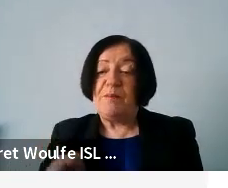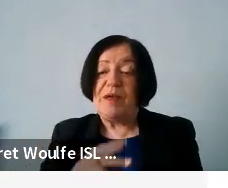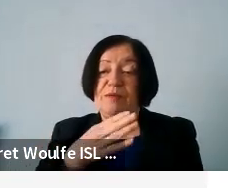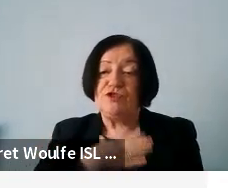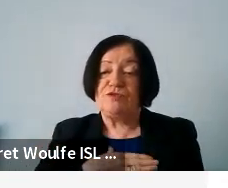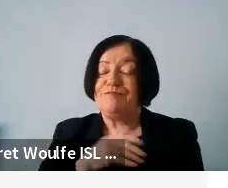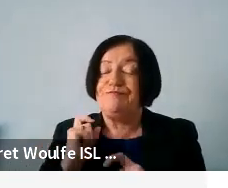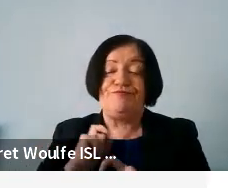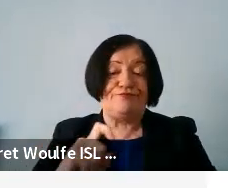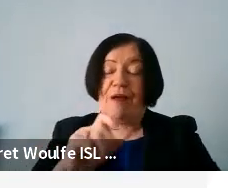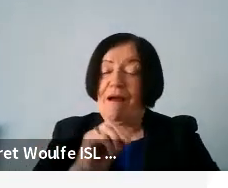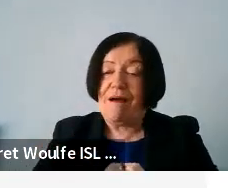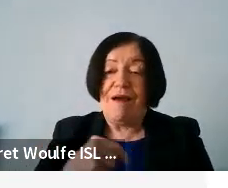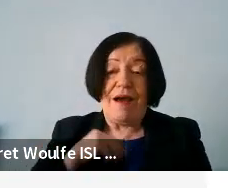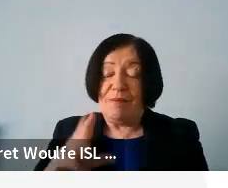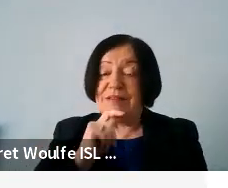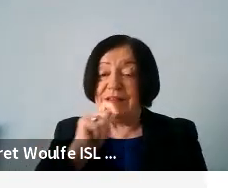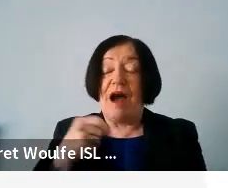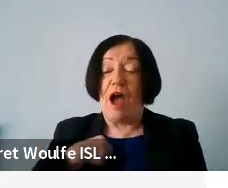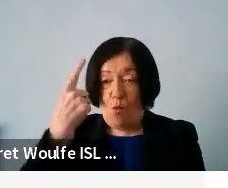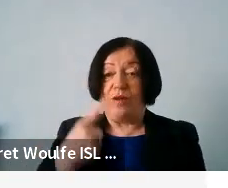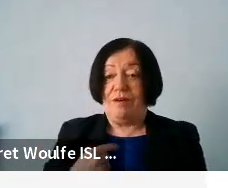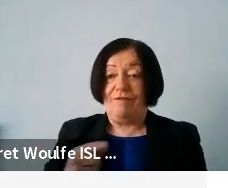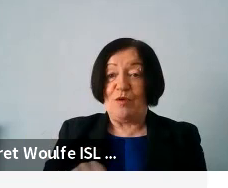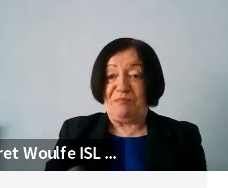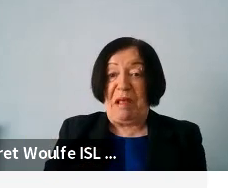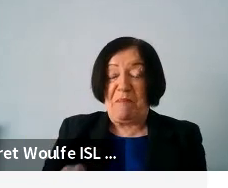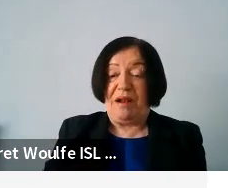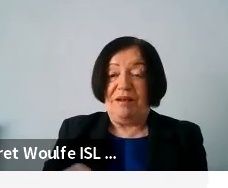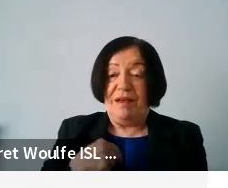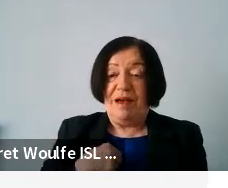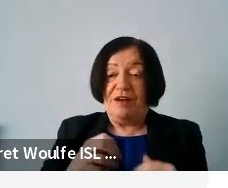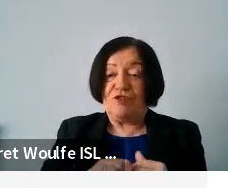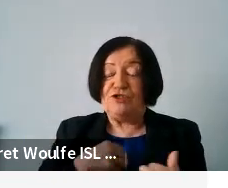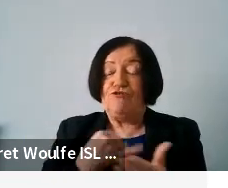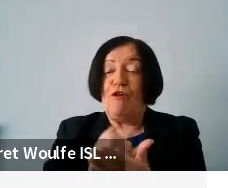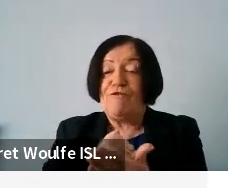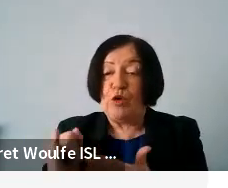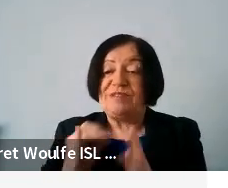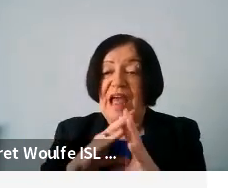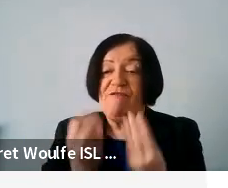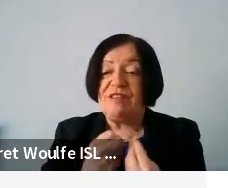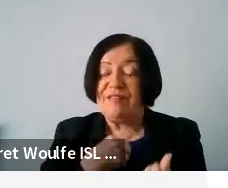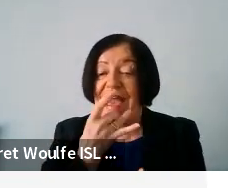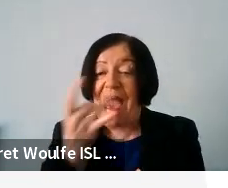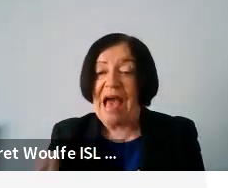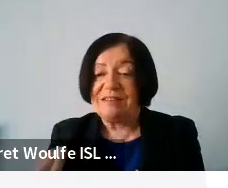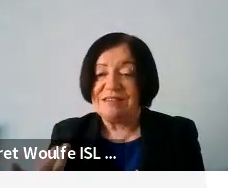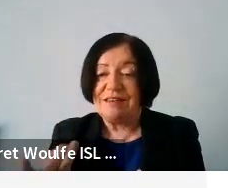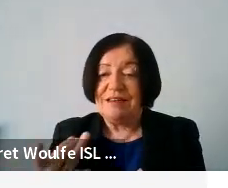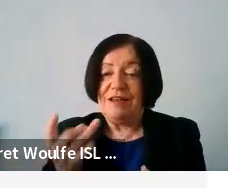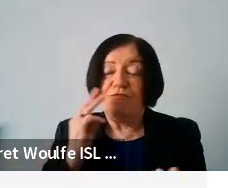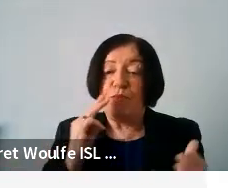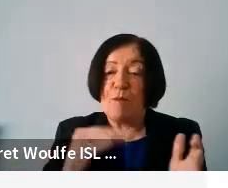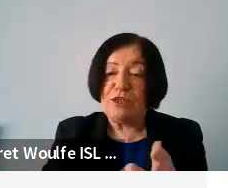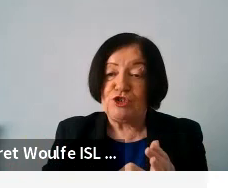proceed. I mean, I have to admit that I am one of them. I tried to refuse everything that they ask me permission